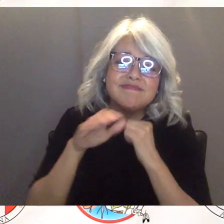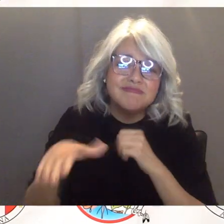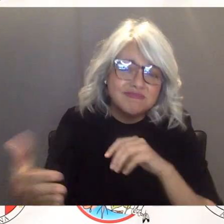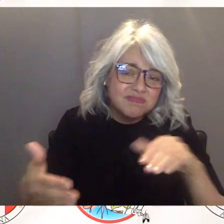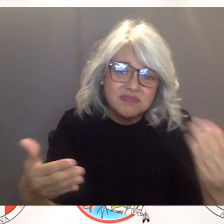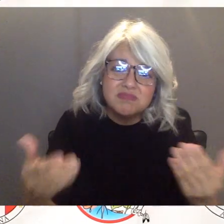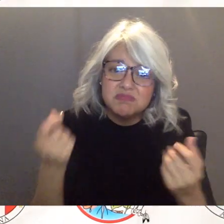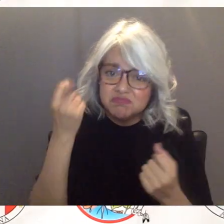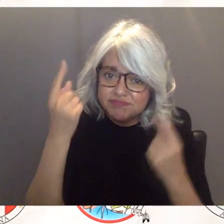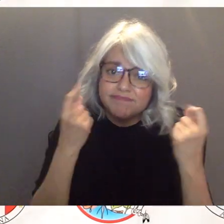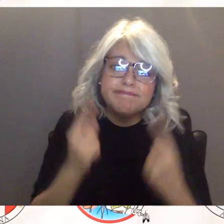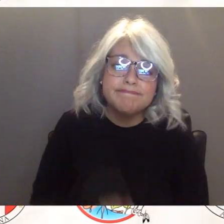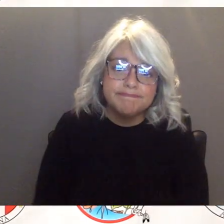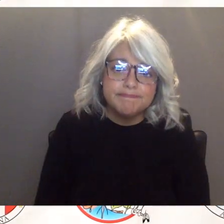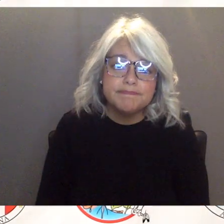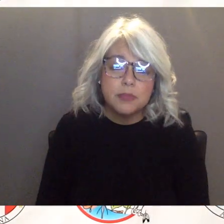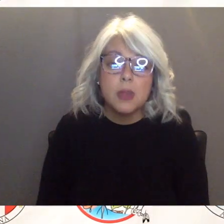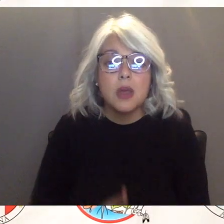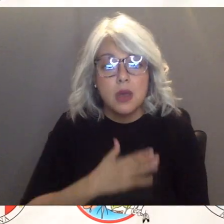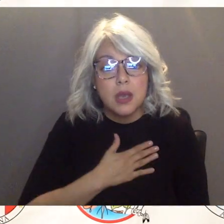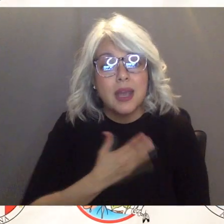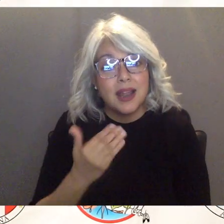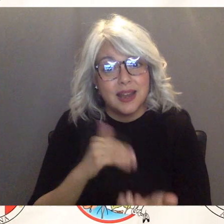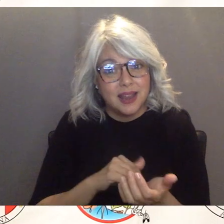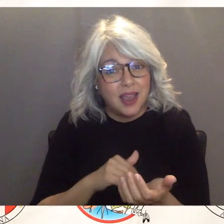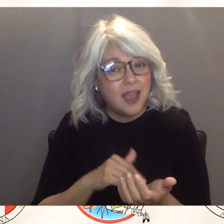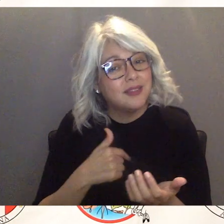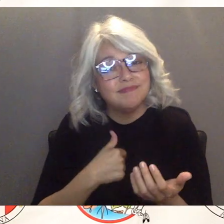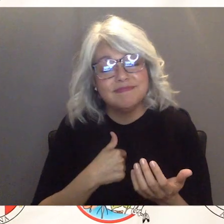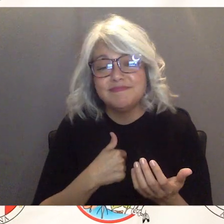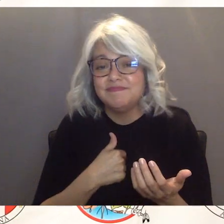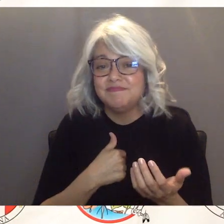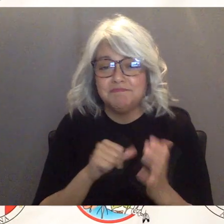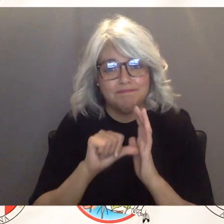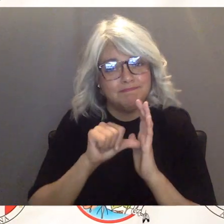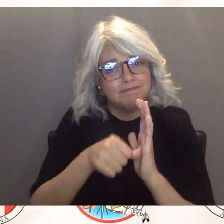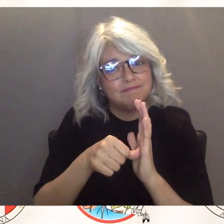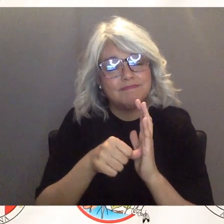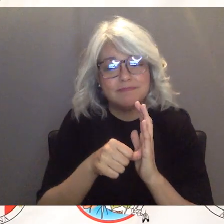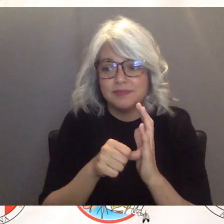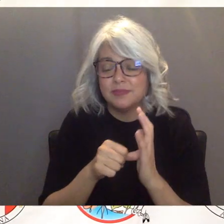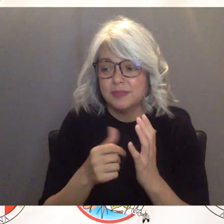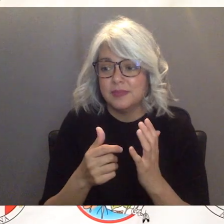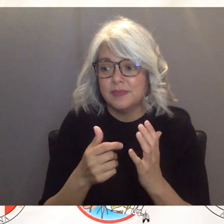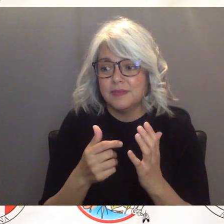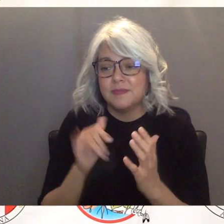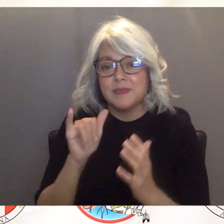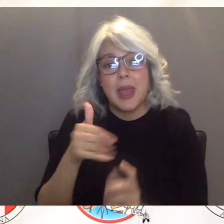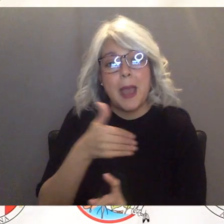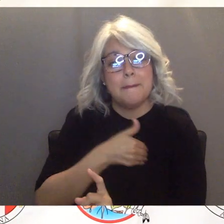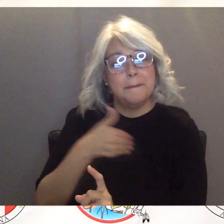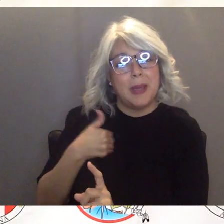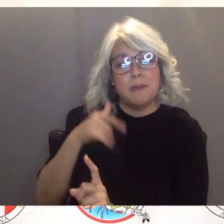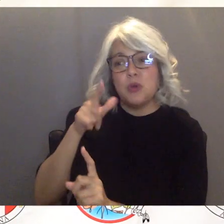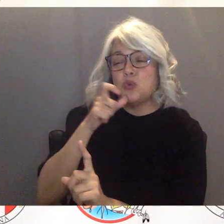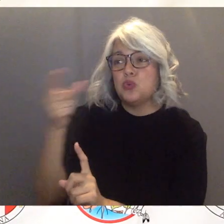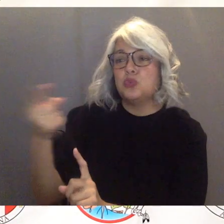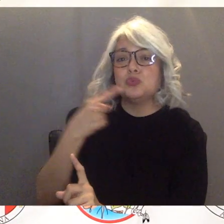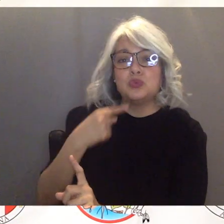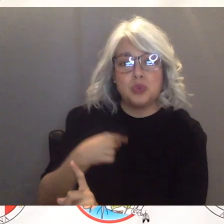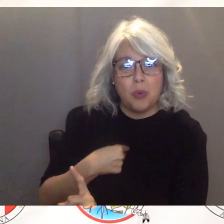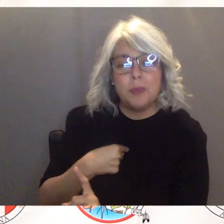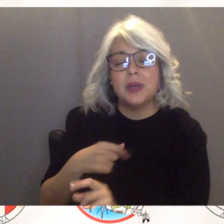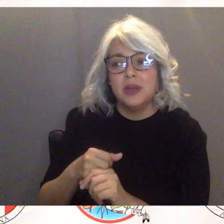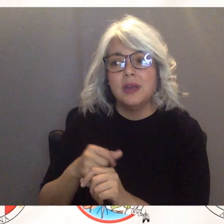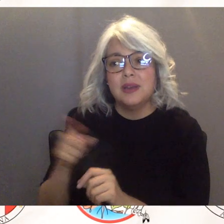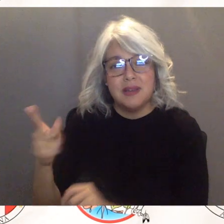and again you know those words to me um you know from the member that said you know i'd rather uh you know take